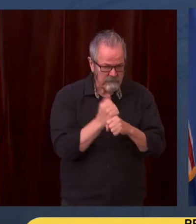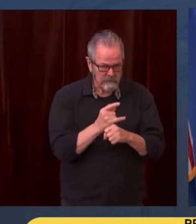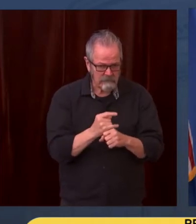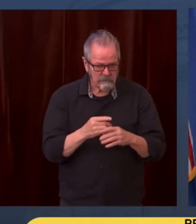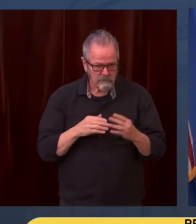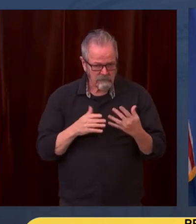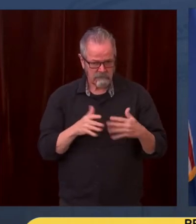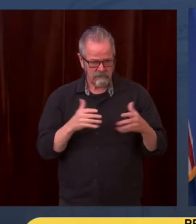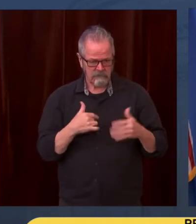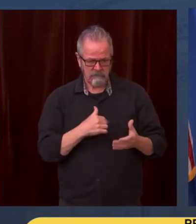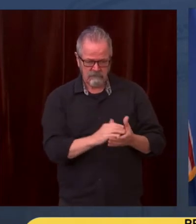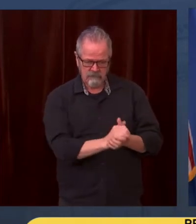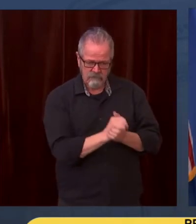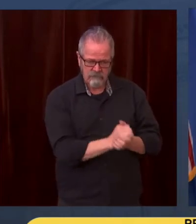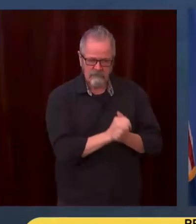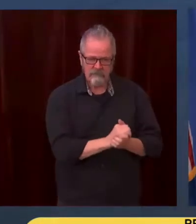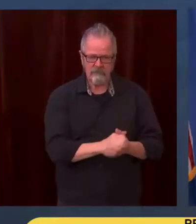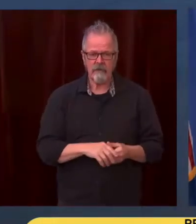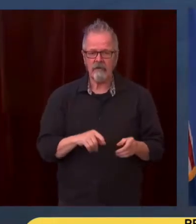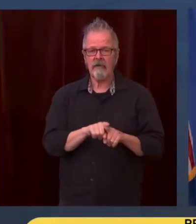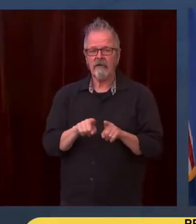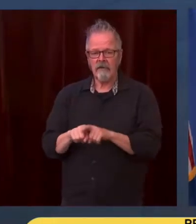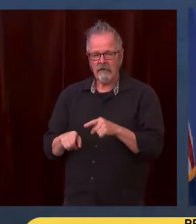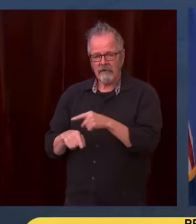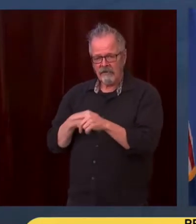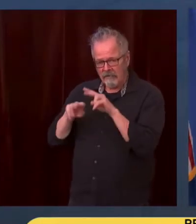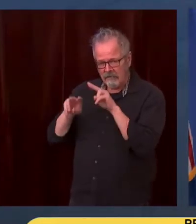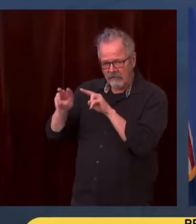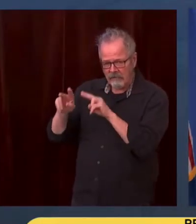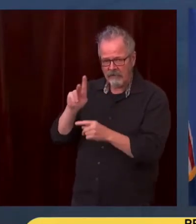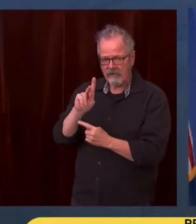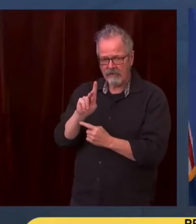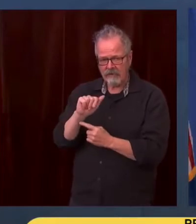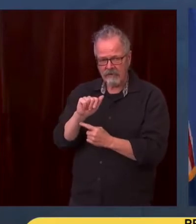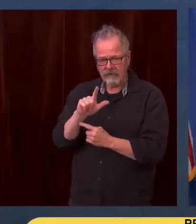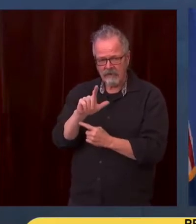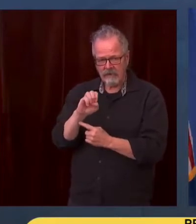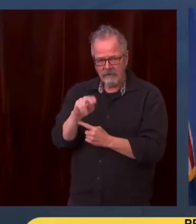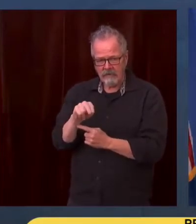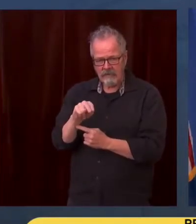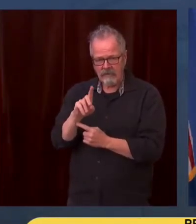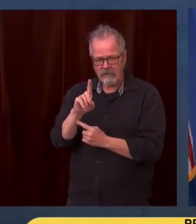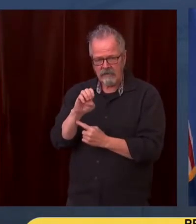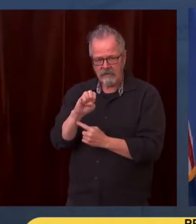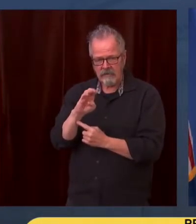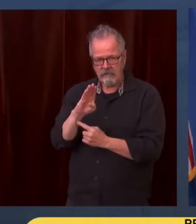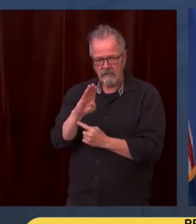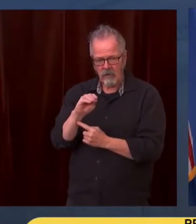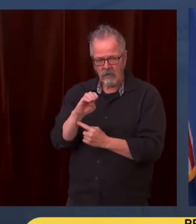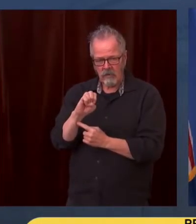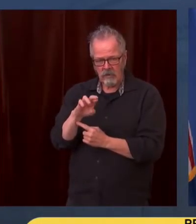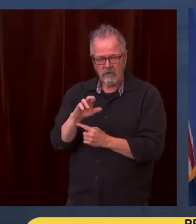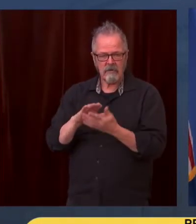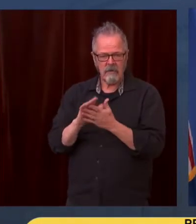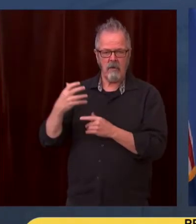tenure at the University of Washington, and we can't wait for the next Apple Cup. Now to non-football related